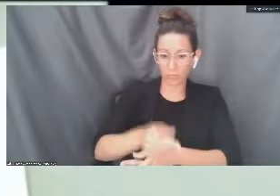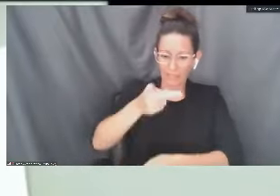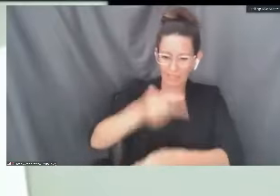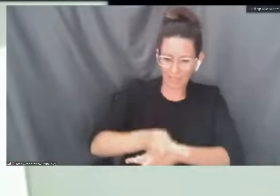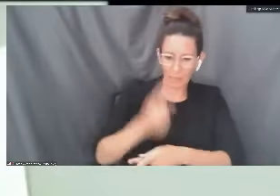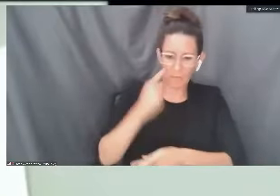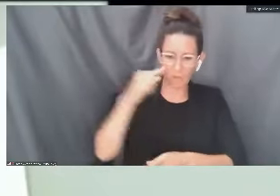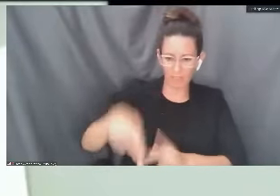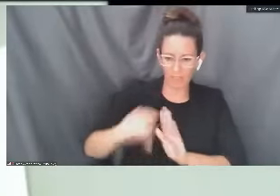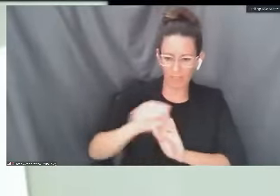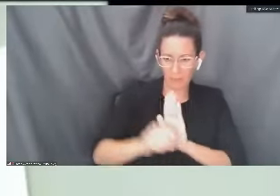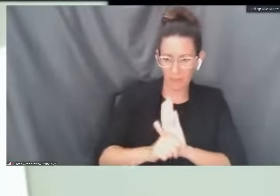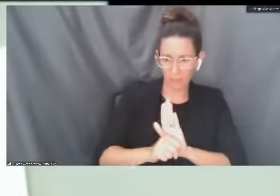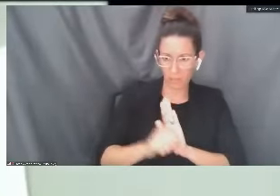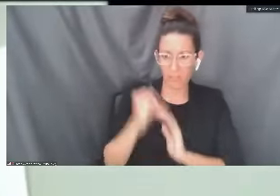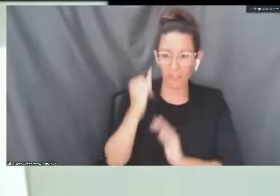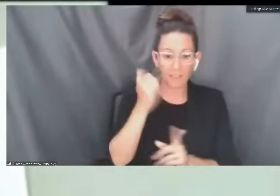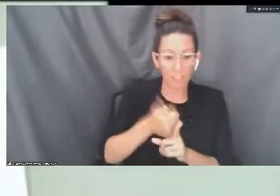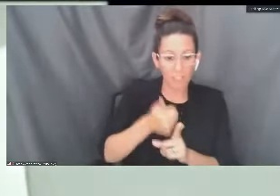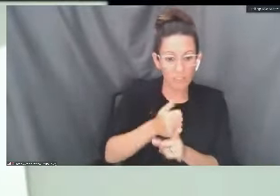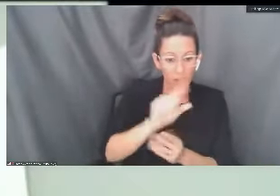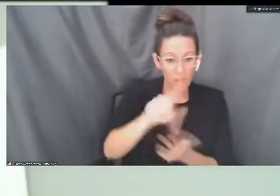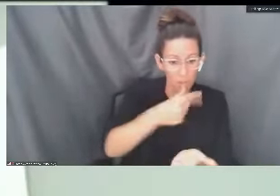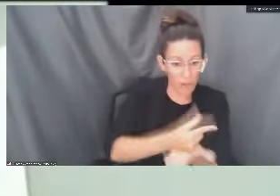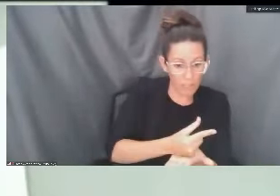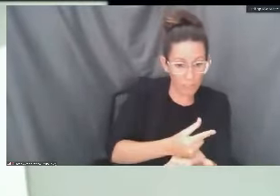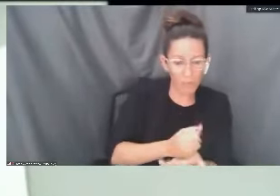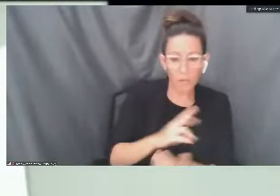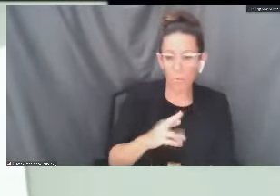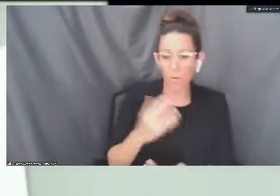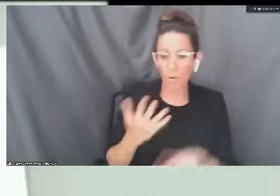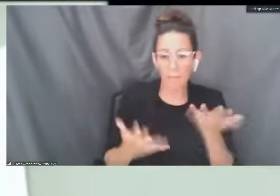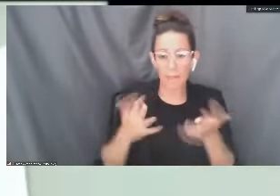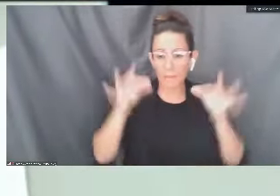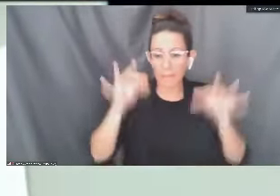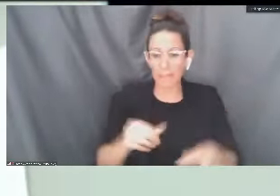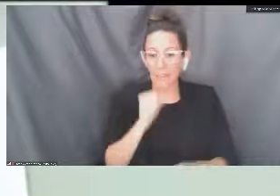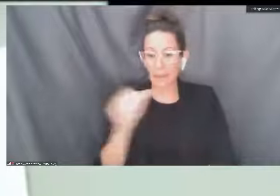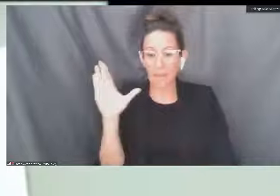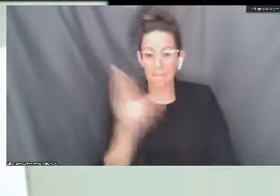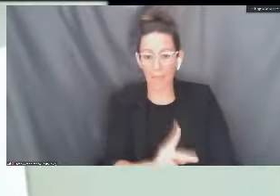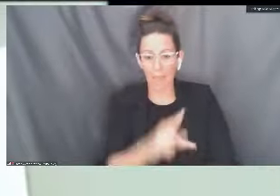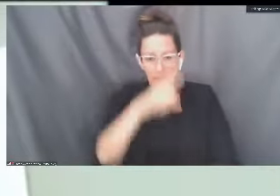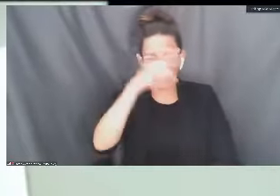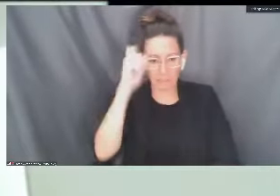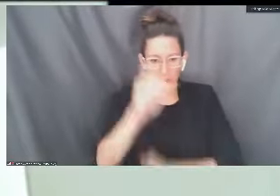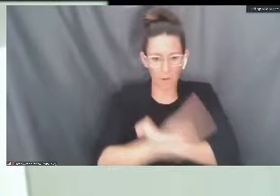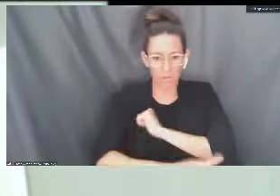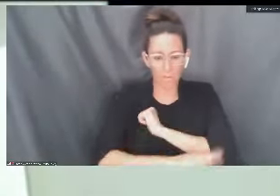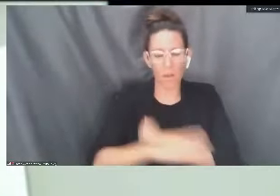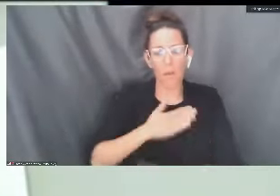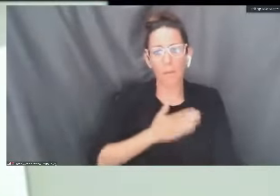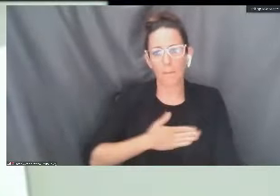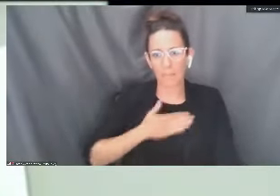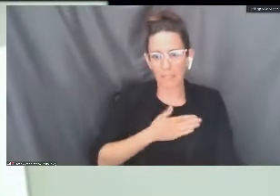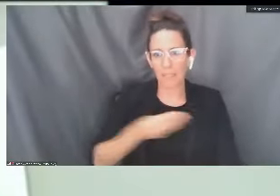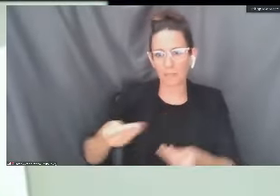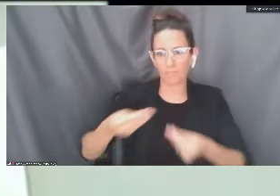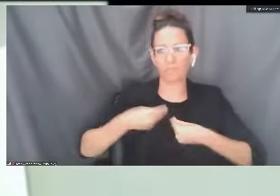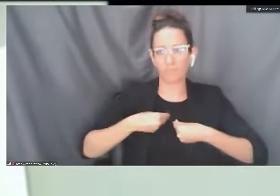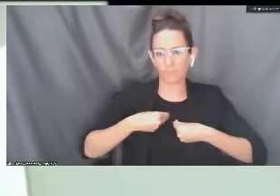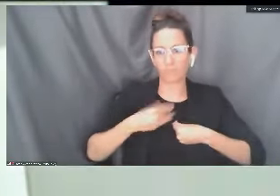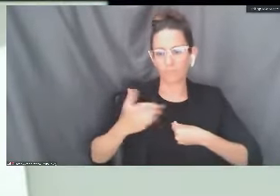of the semester. So if you're a student who is graduating or who does not plan on re-enrolling for summer or fall, we're going to ask that you return that laptop.